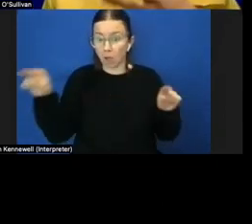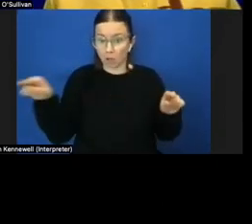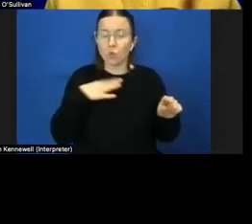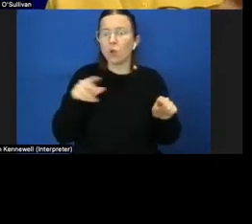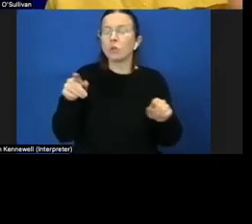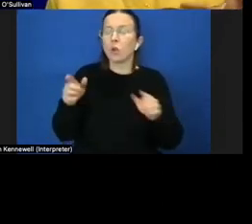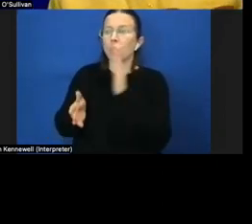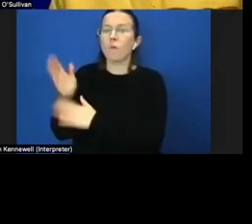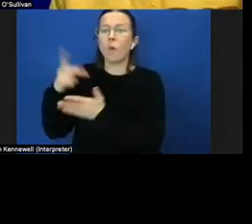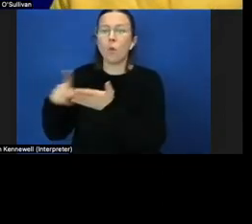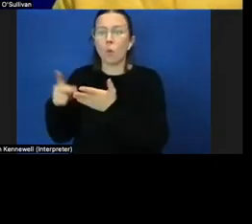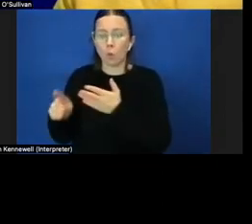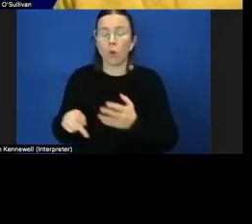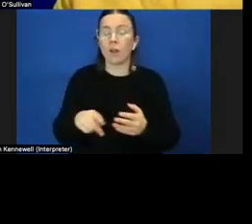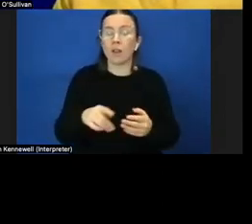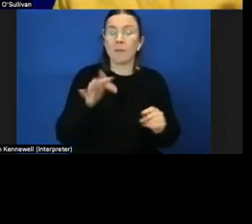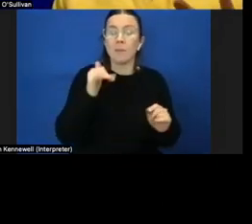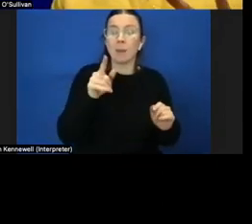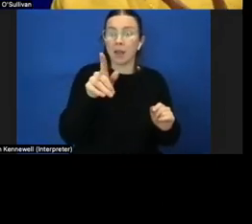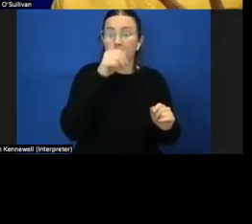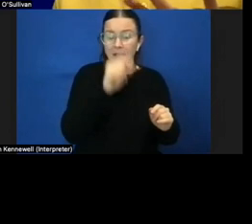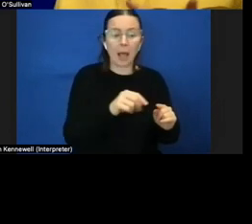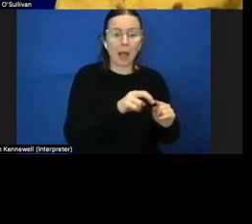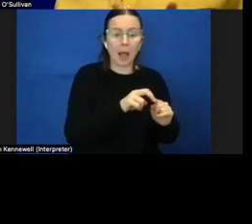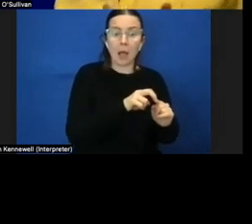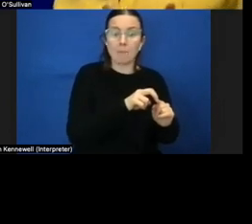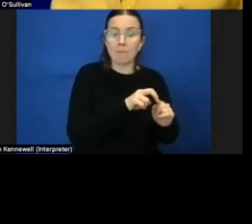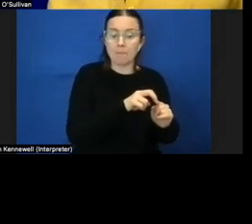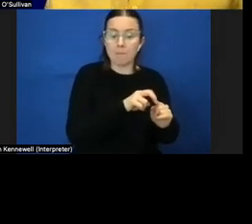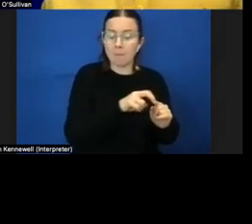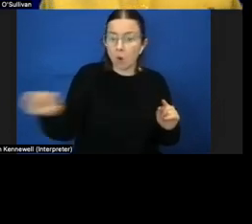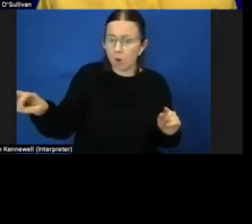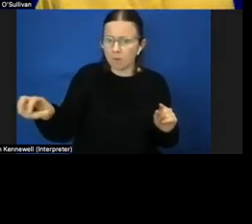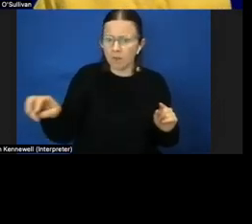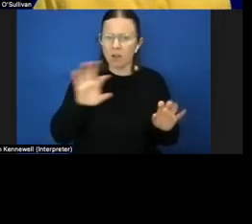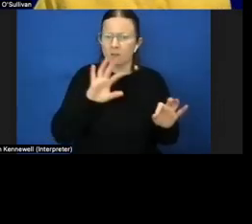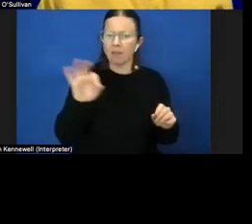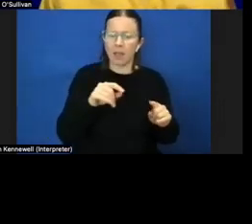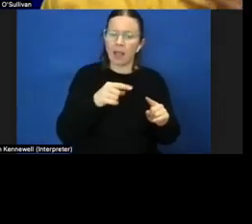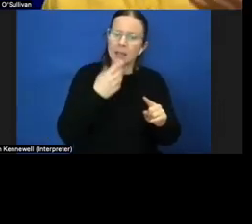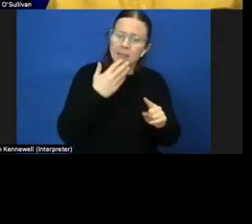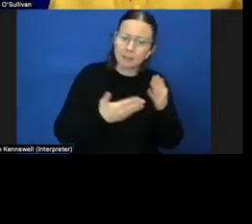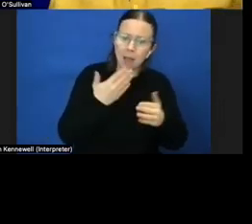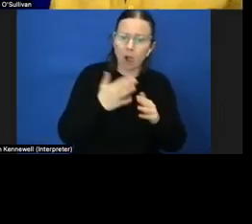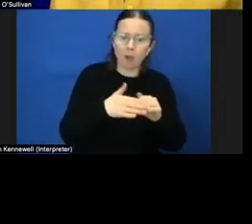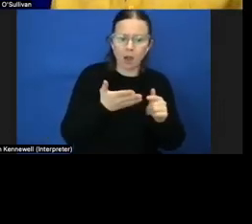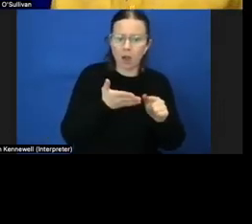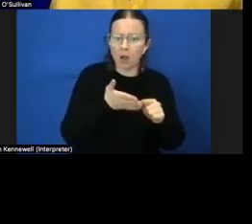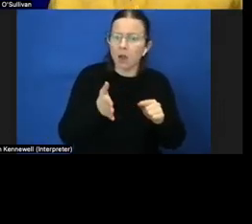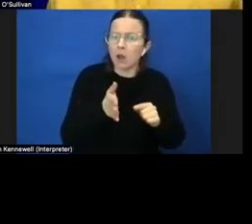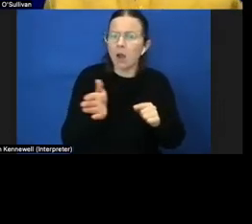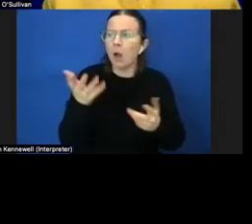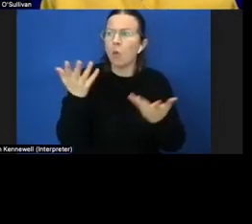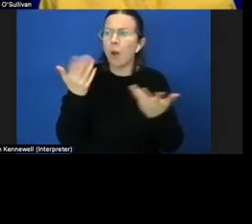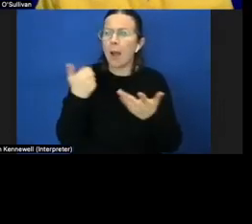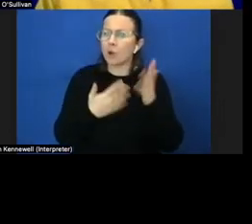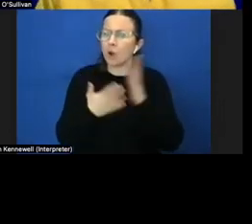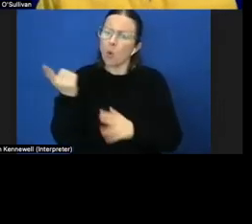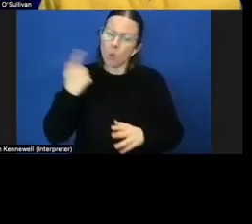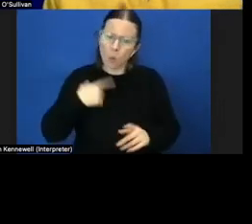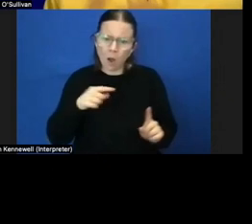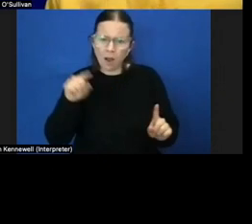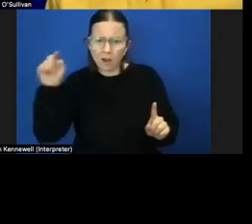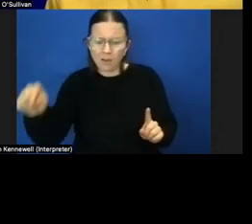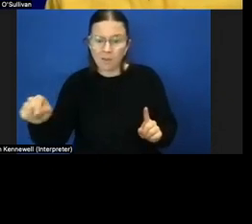sometimes people can be moved without being explained where they're going or why they're going to that ways of giving this could be developing